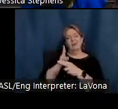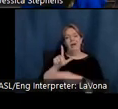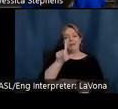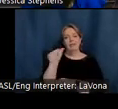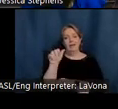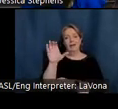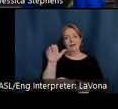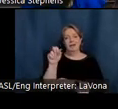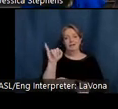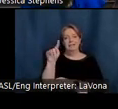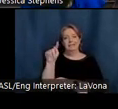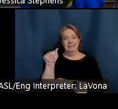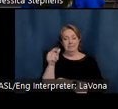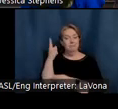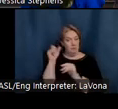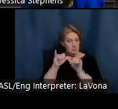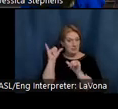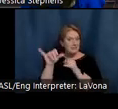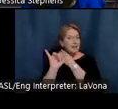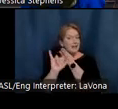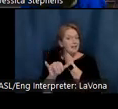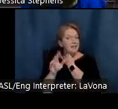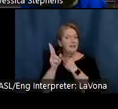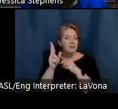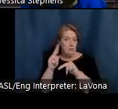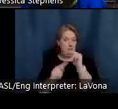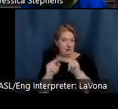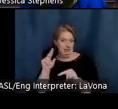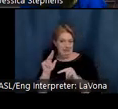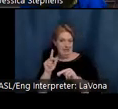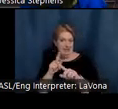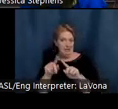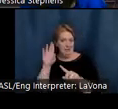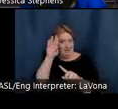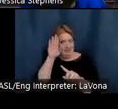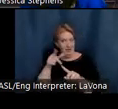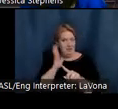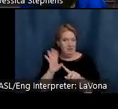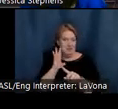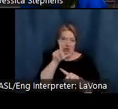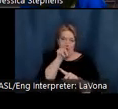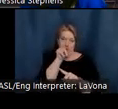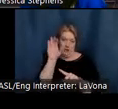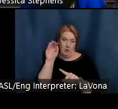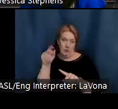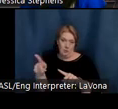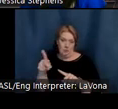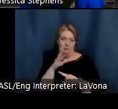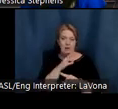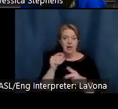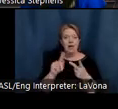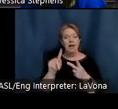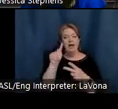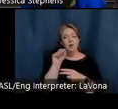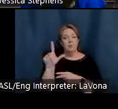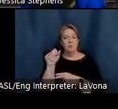have the option to stay in this historic building, but know that it was once a chicken coop and a toll shed, so there